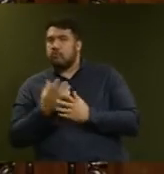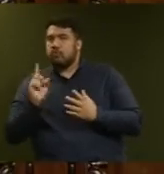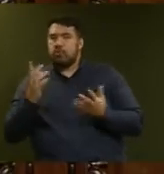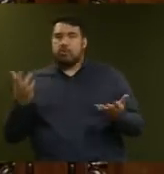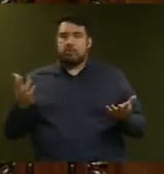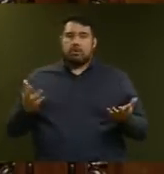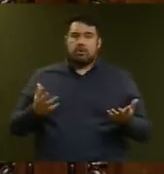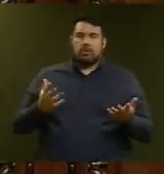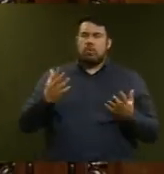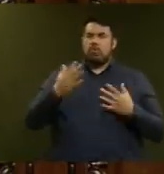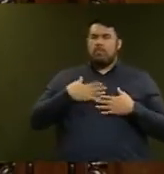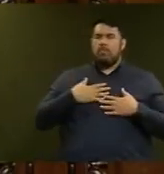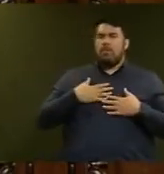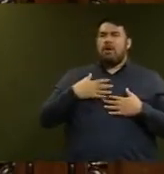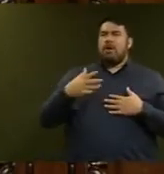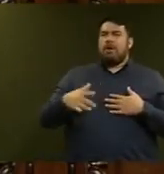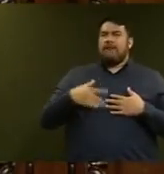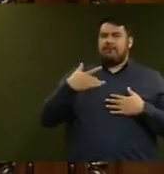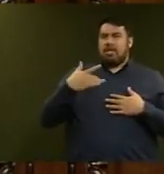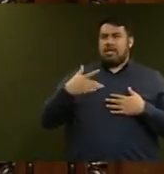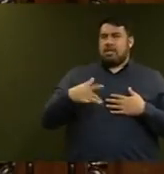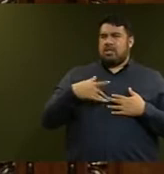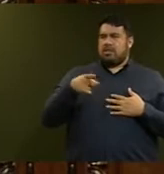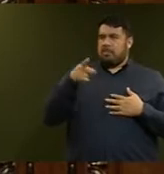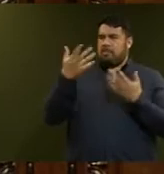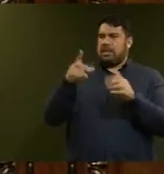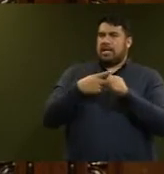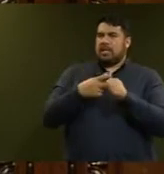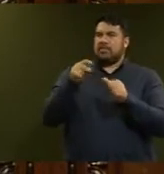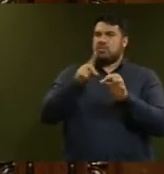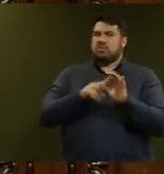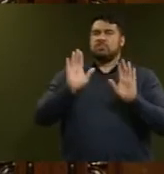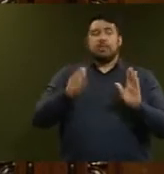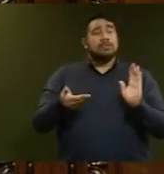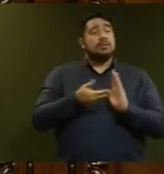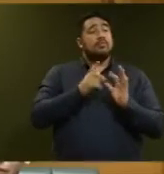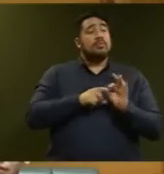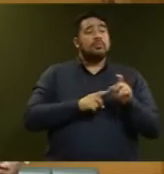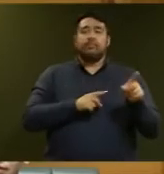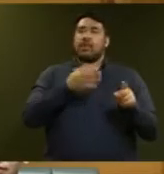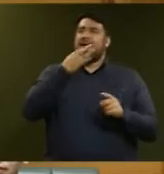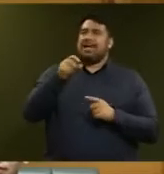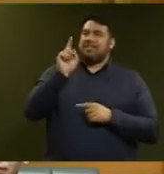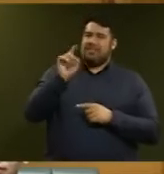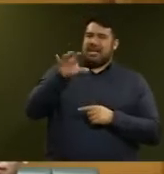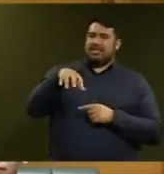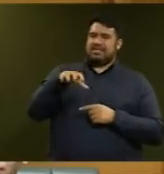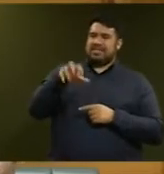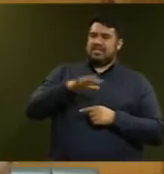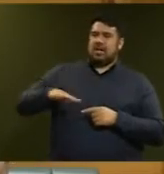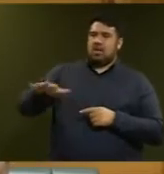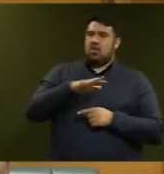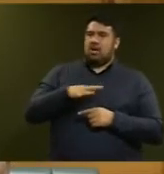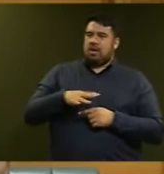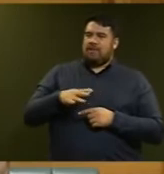My view is that the question was certainly addressed. A supplementary question. How can the sector have confidence in her policy if